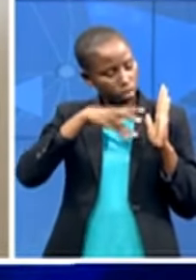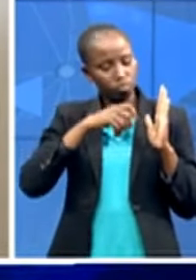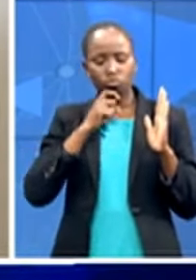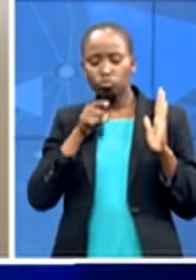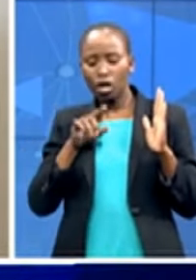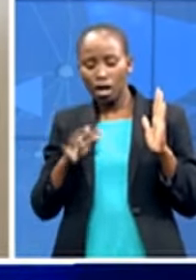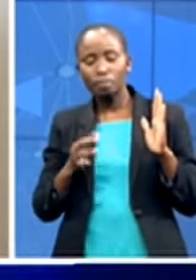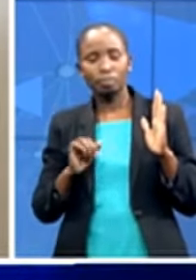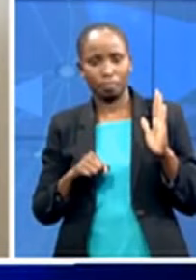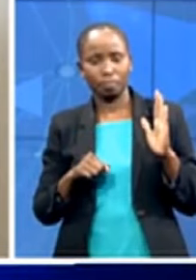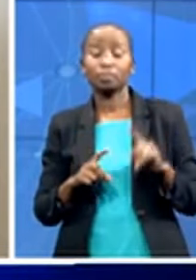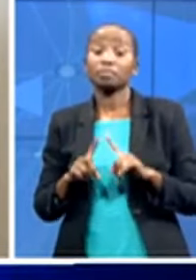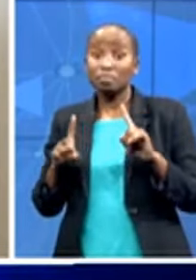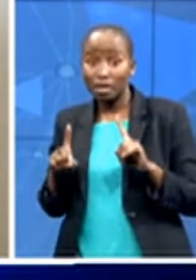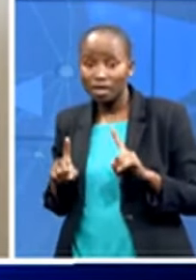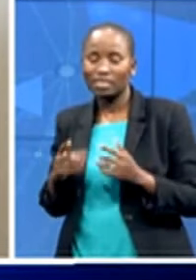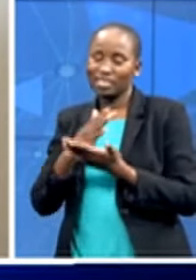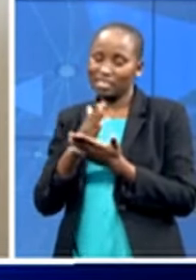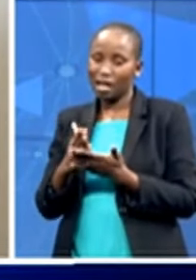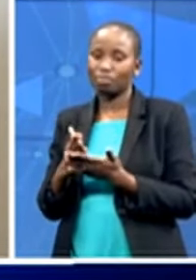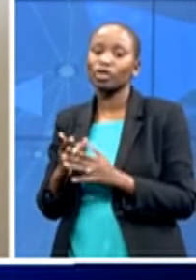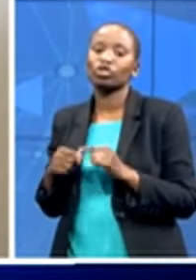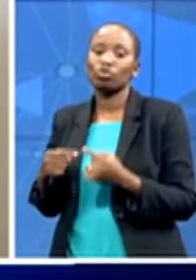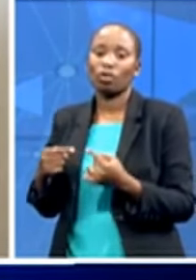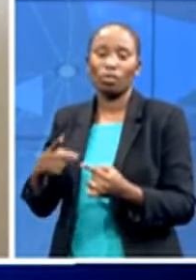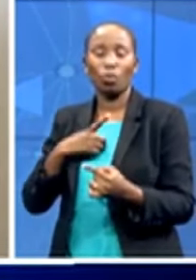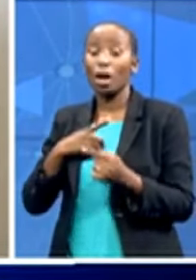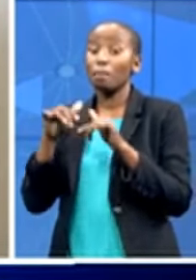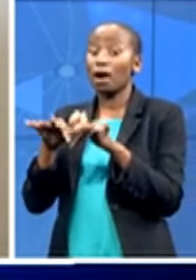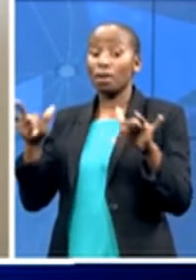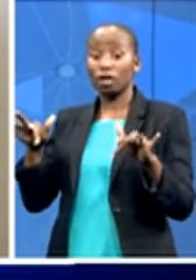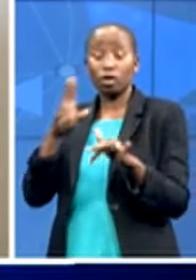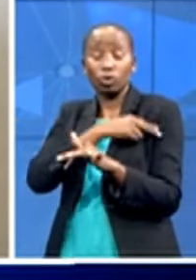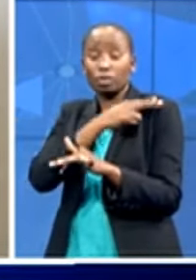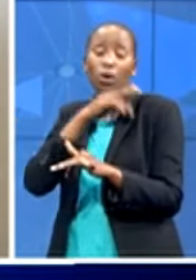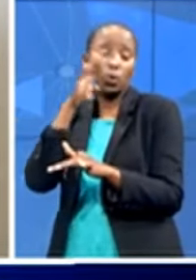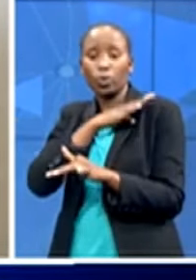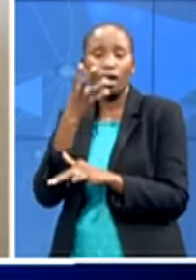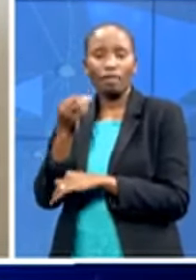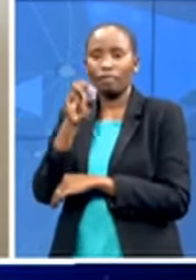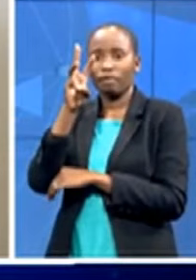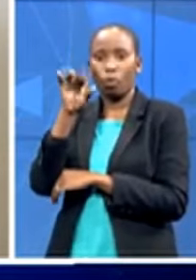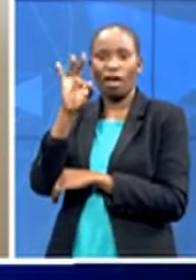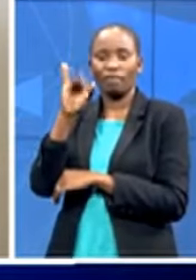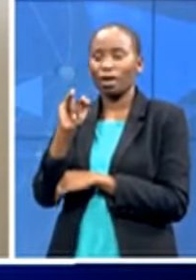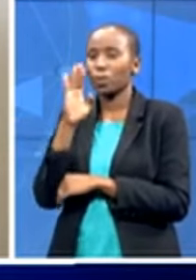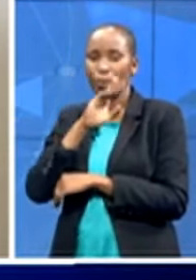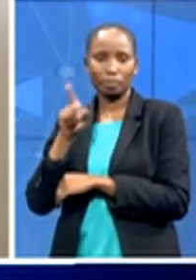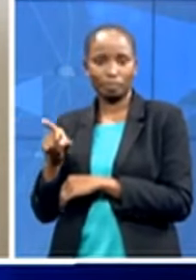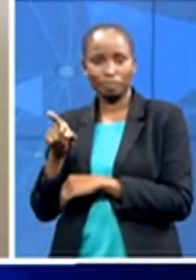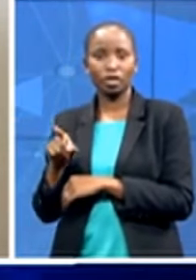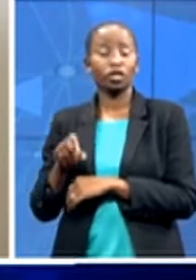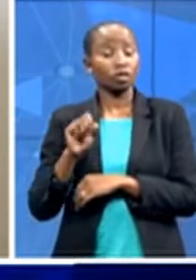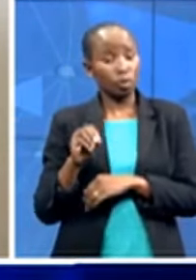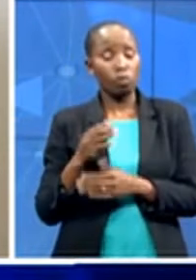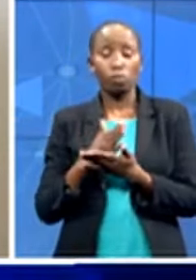there's no wi-fi in public hospitals and really the the hospitals that went and ran with this were really staff members who took